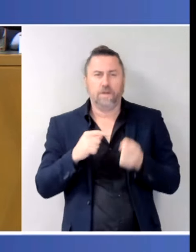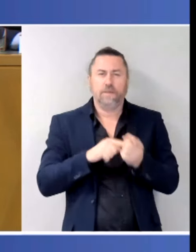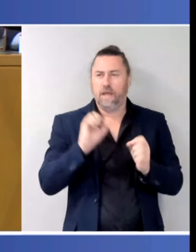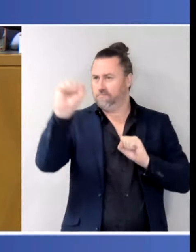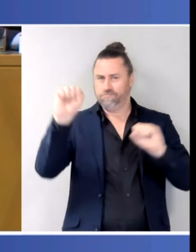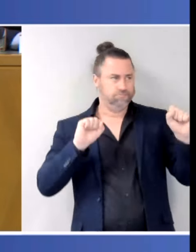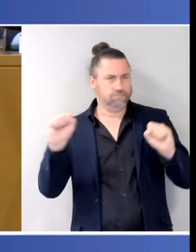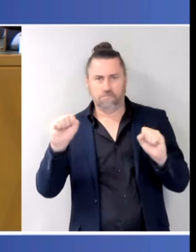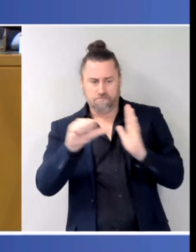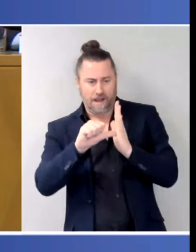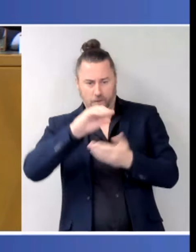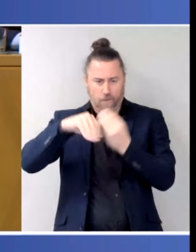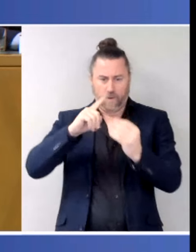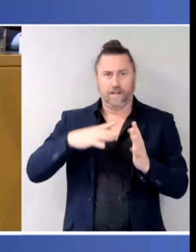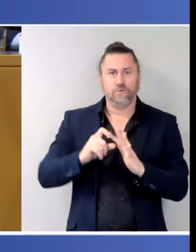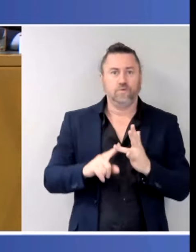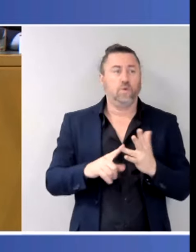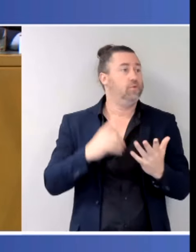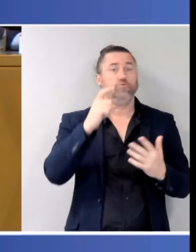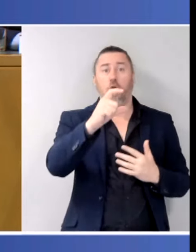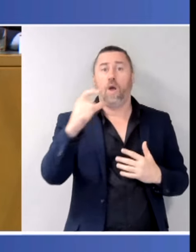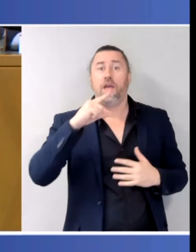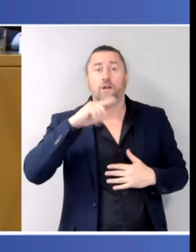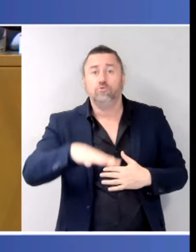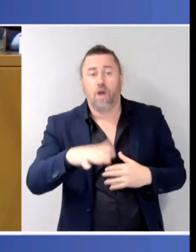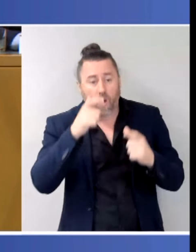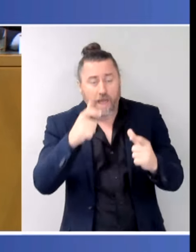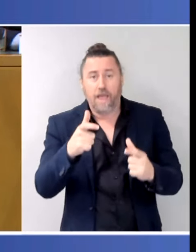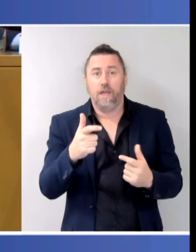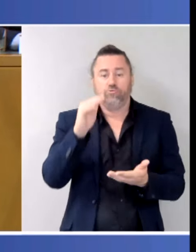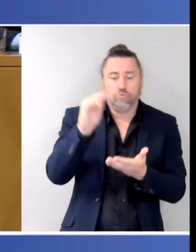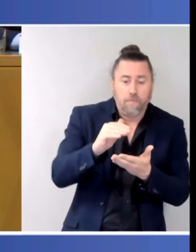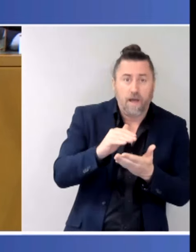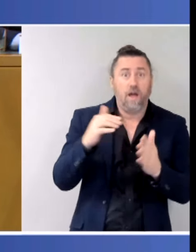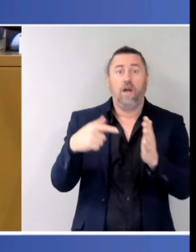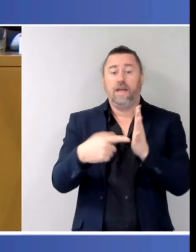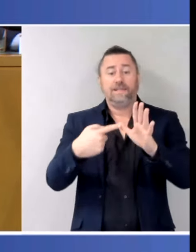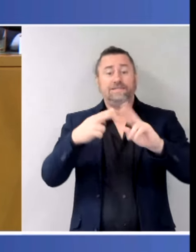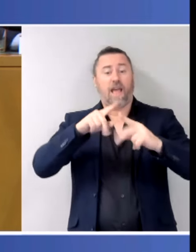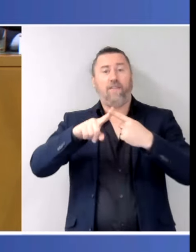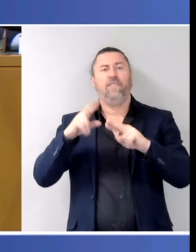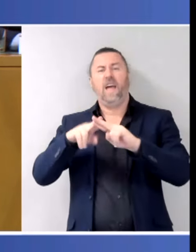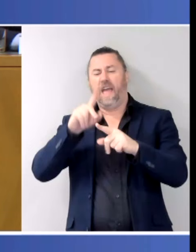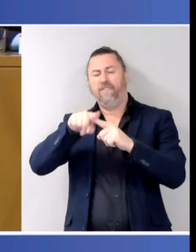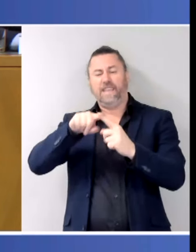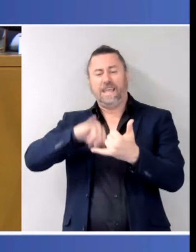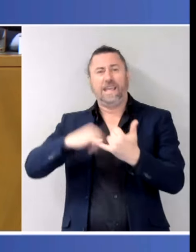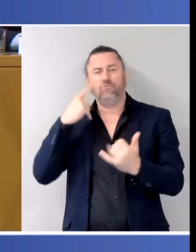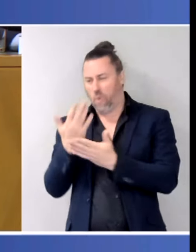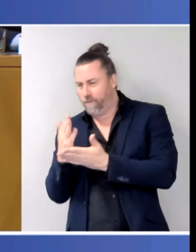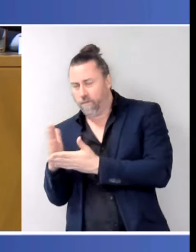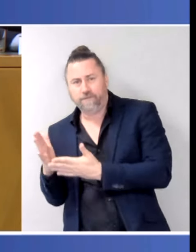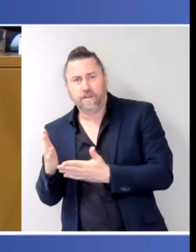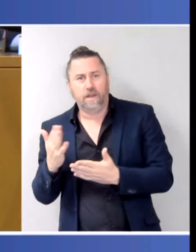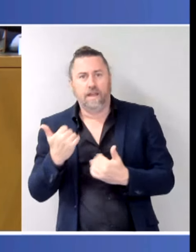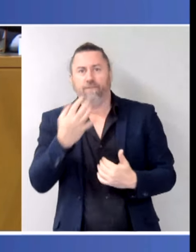cheaper childcare, fee-free TAFE, all of these measures do. But the other thing that the Commonwealth has done, of course, is